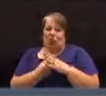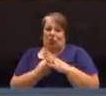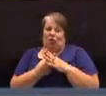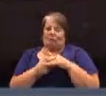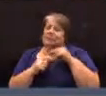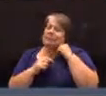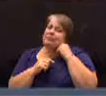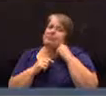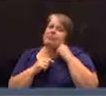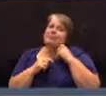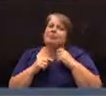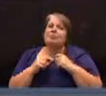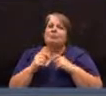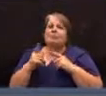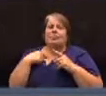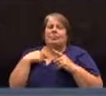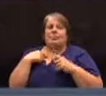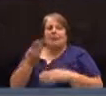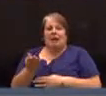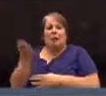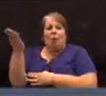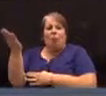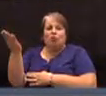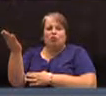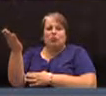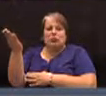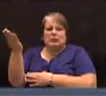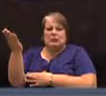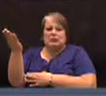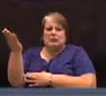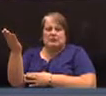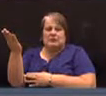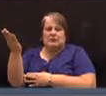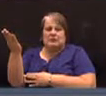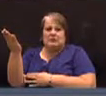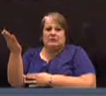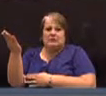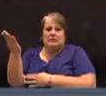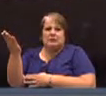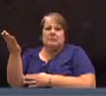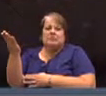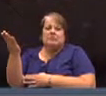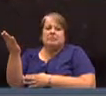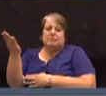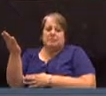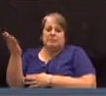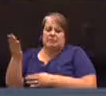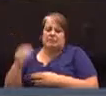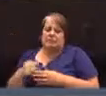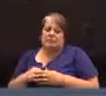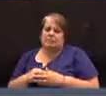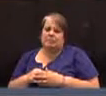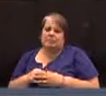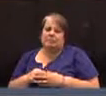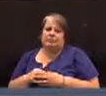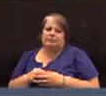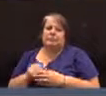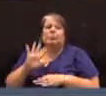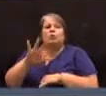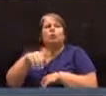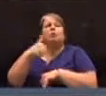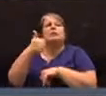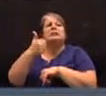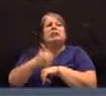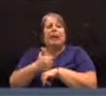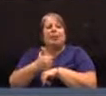It's the motion. I shall read. It's at the very top in dark letters. To establish